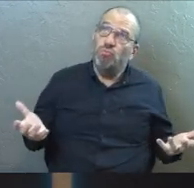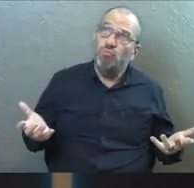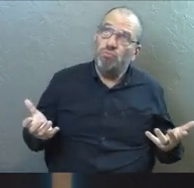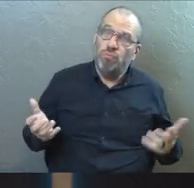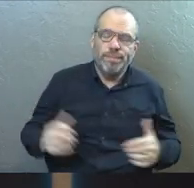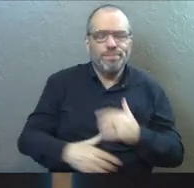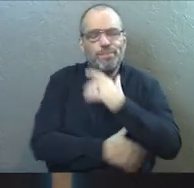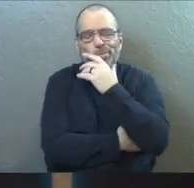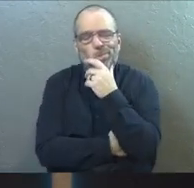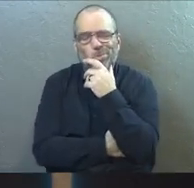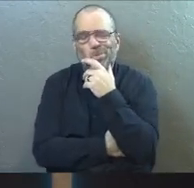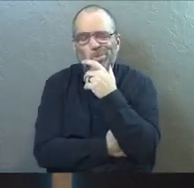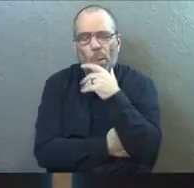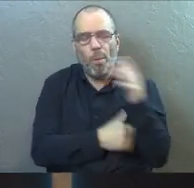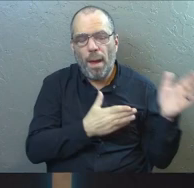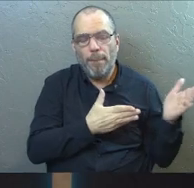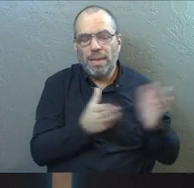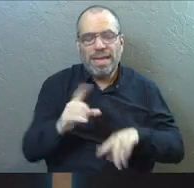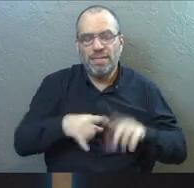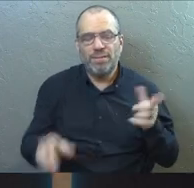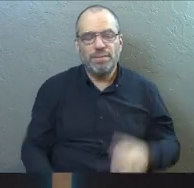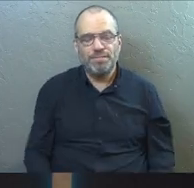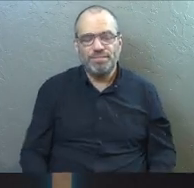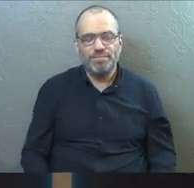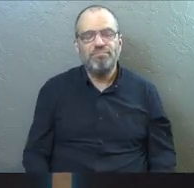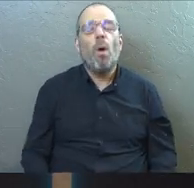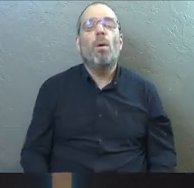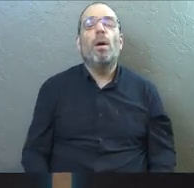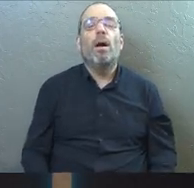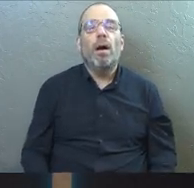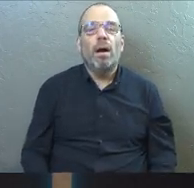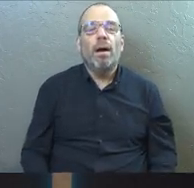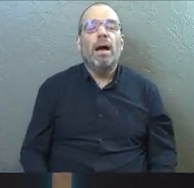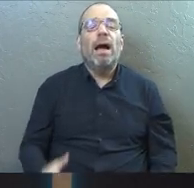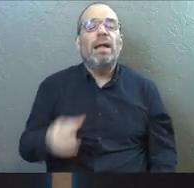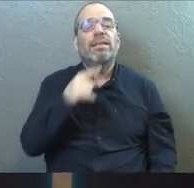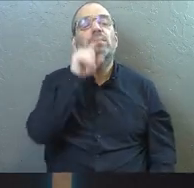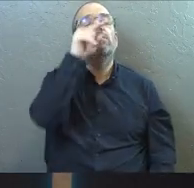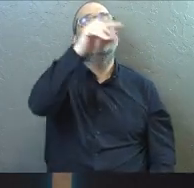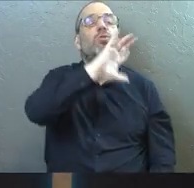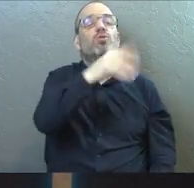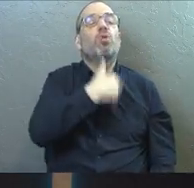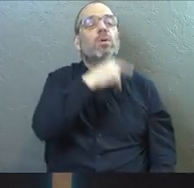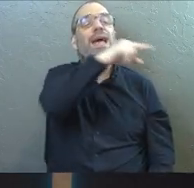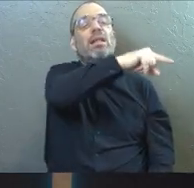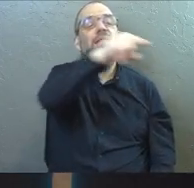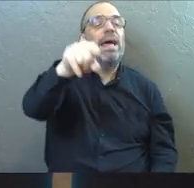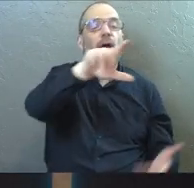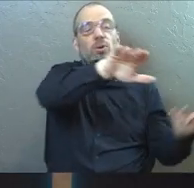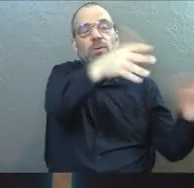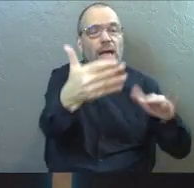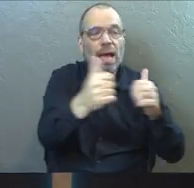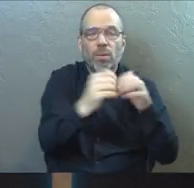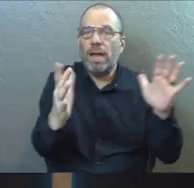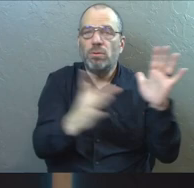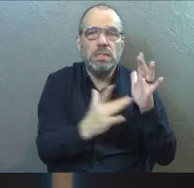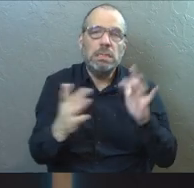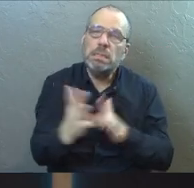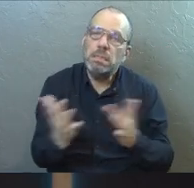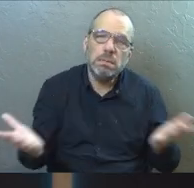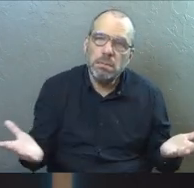And God had other plans. God knew of souls outside of Jerusalem that were dying without him.